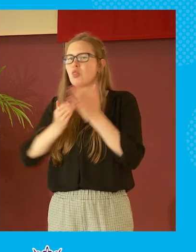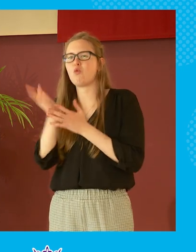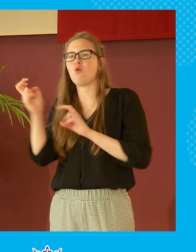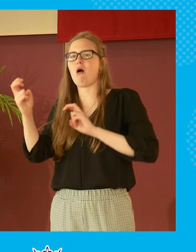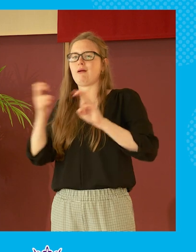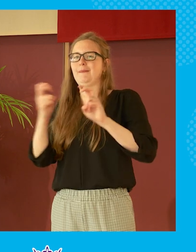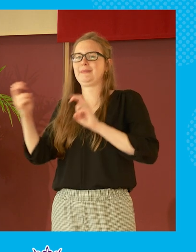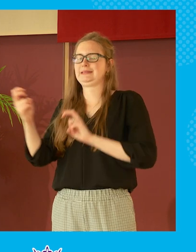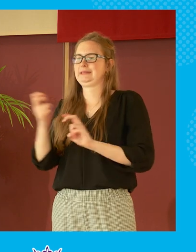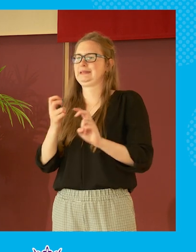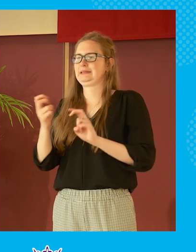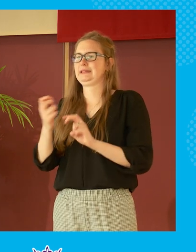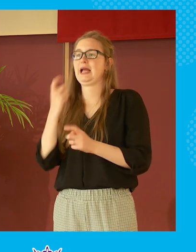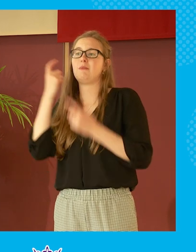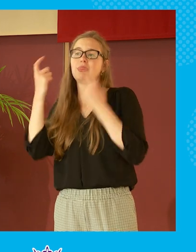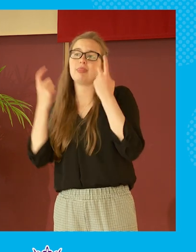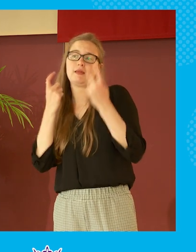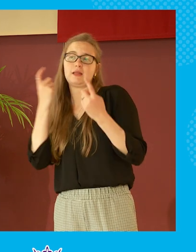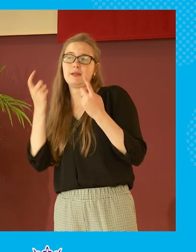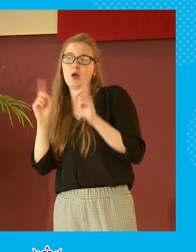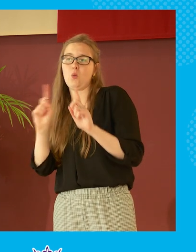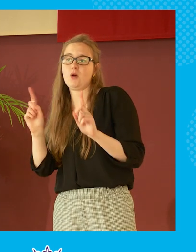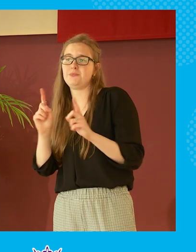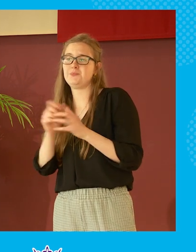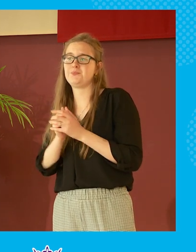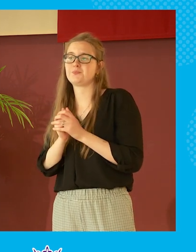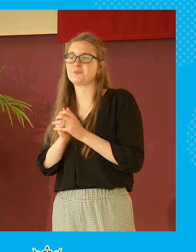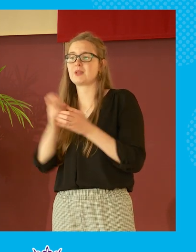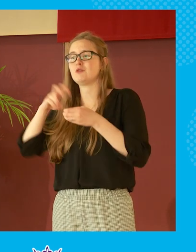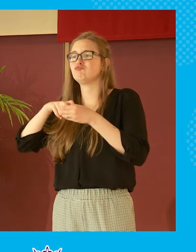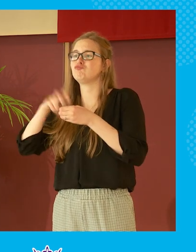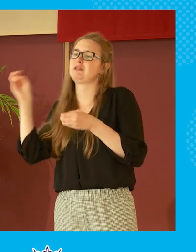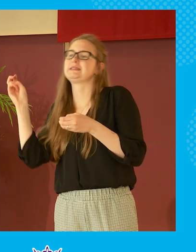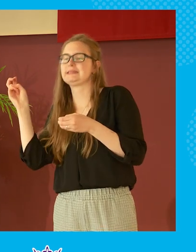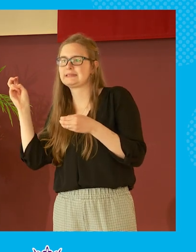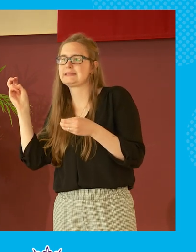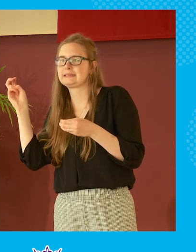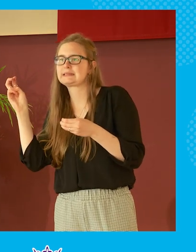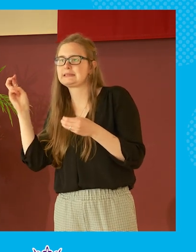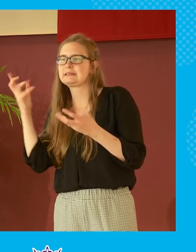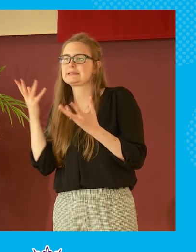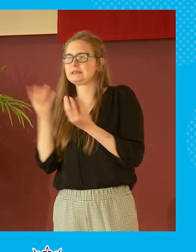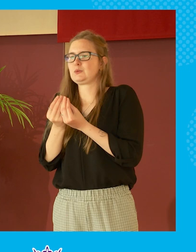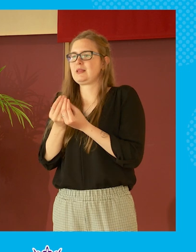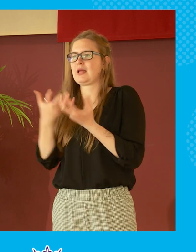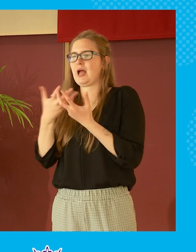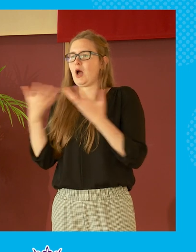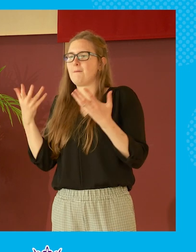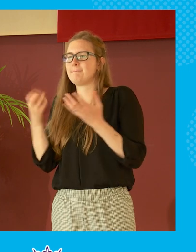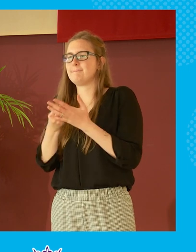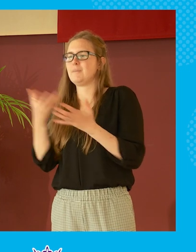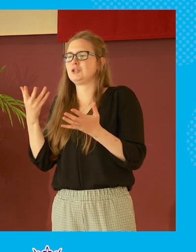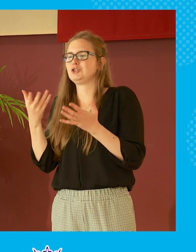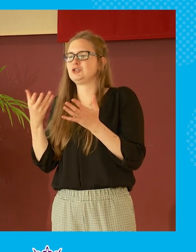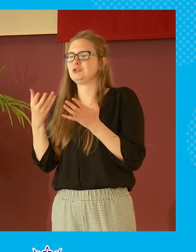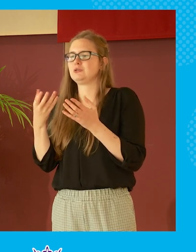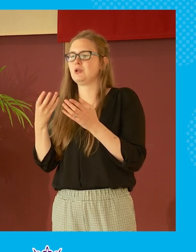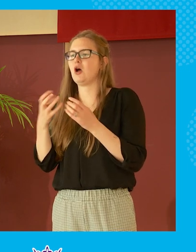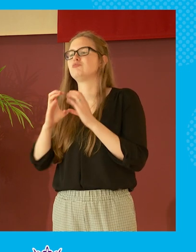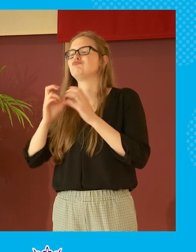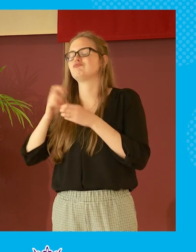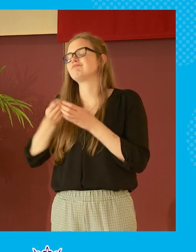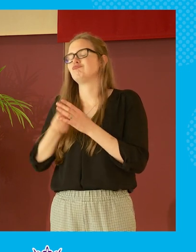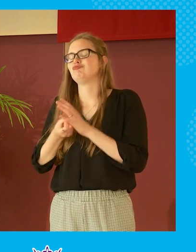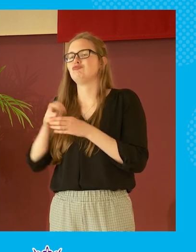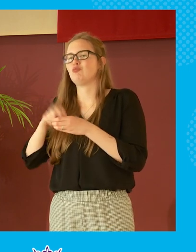um i'm thinking about the brexit bus with uh you know how much millions for the nhs every